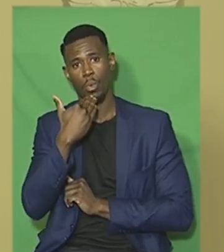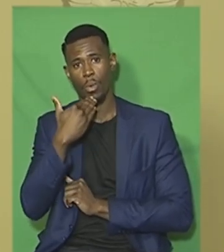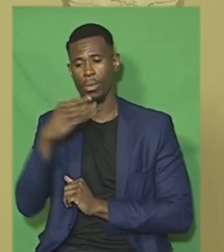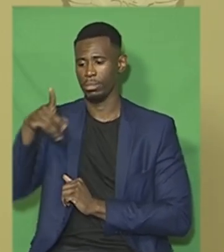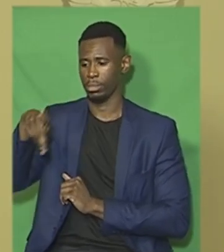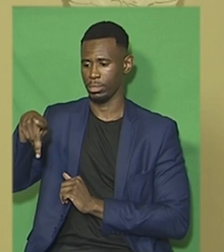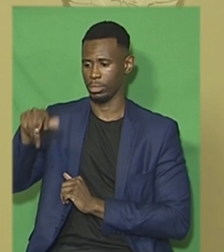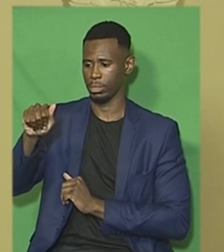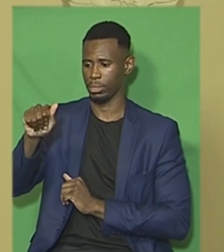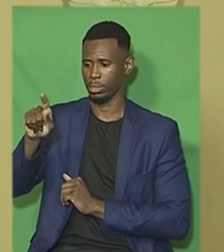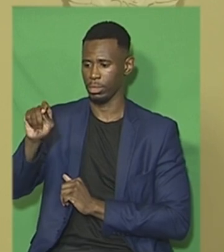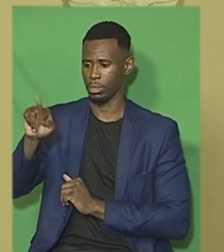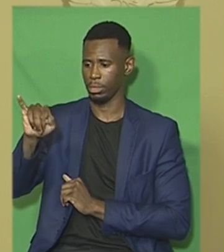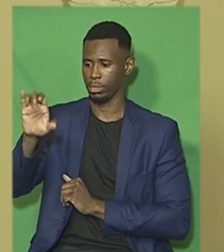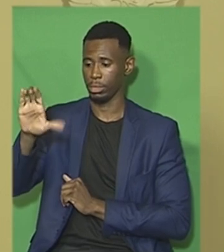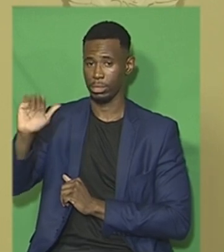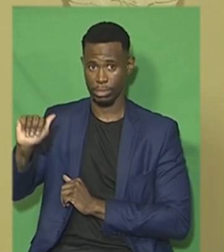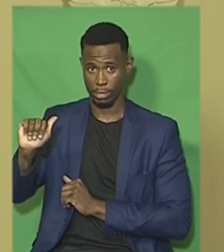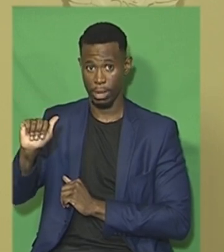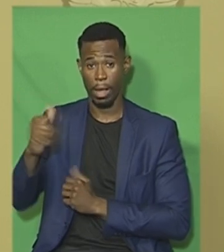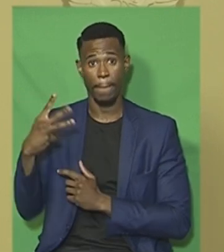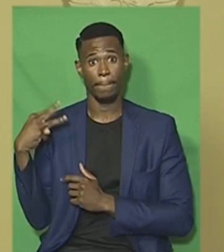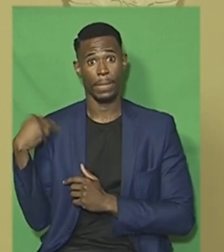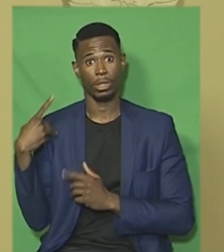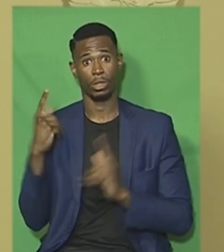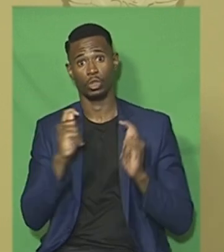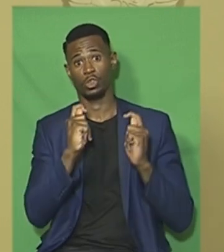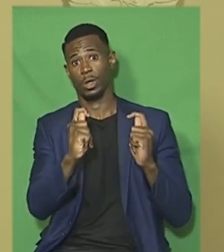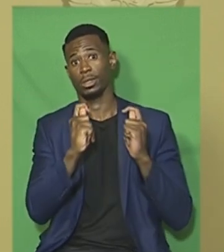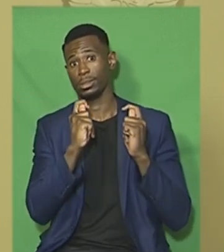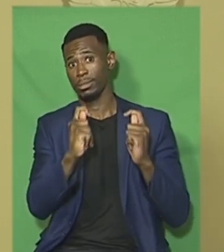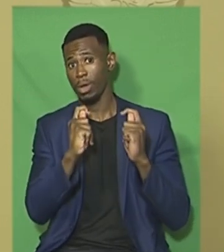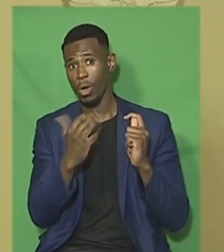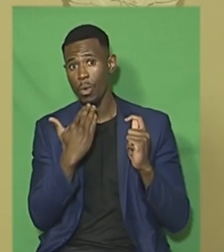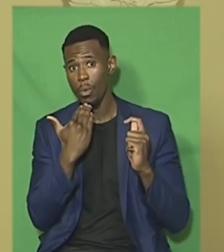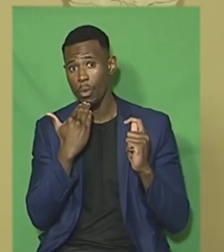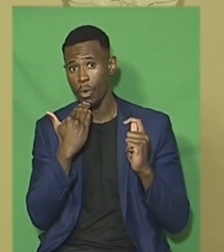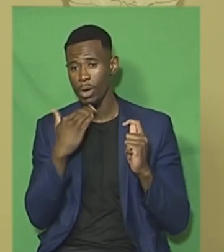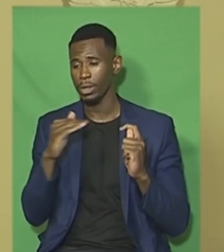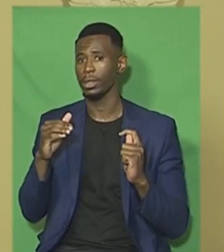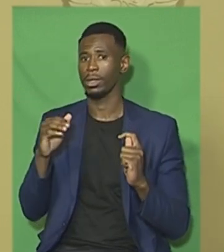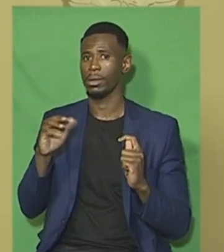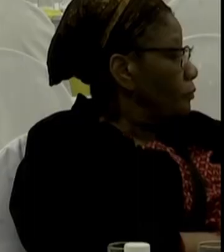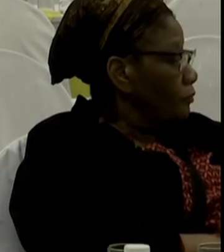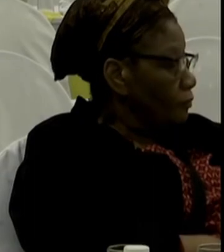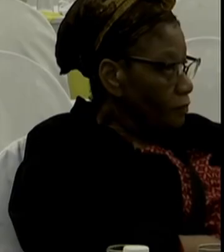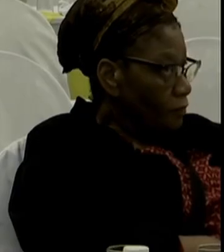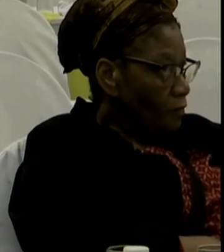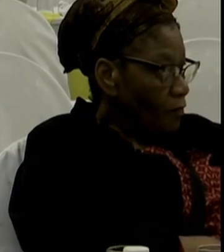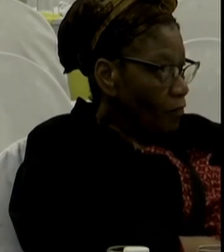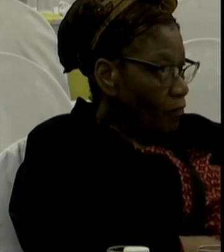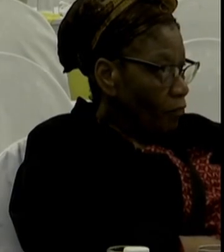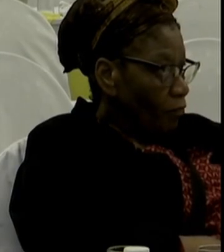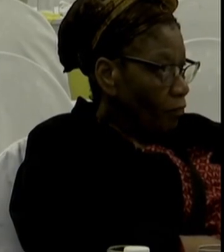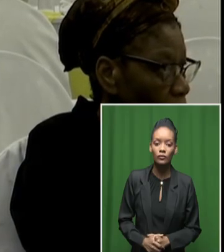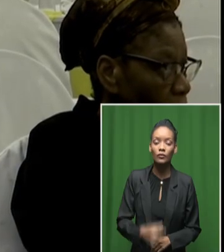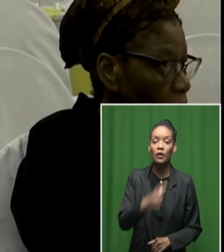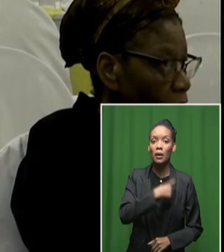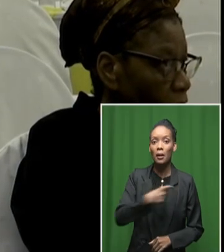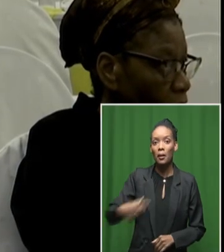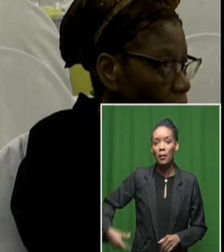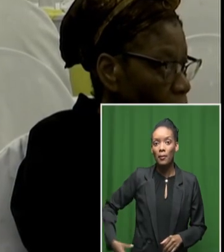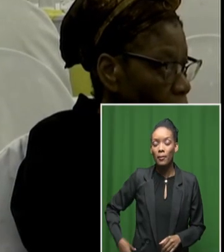DeLil. Minister of Transport will be Ms. Sindisiwe Chukunga. President Sir